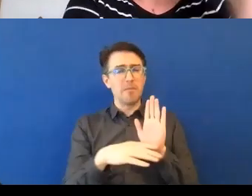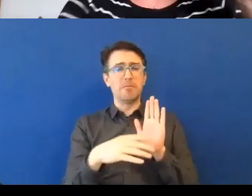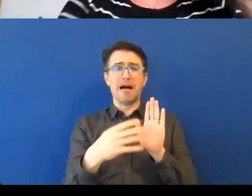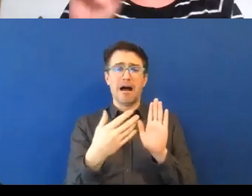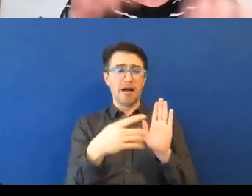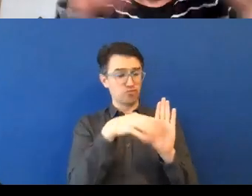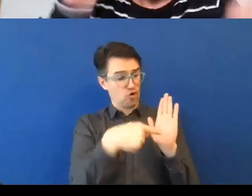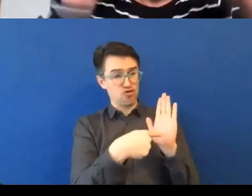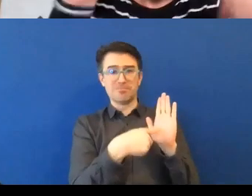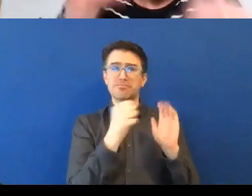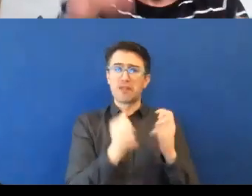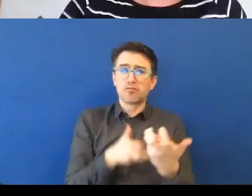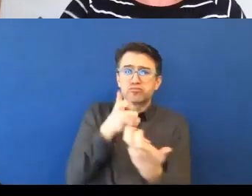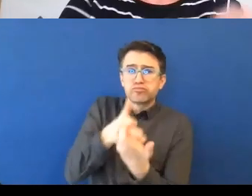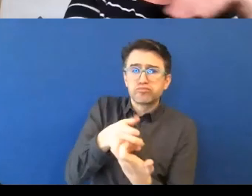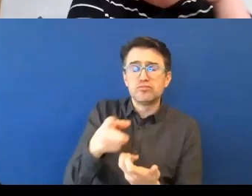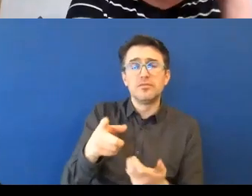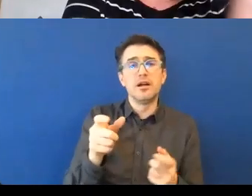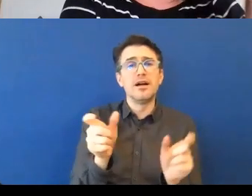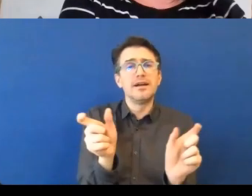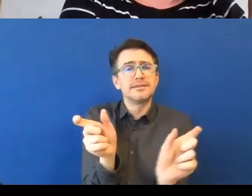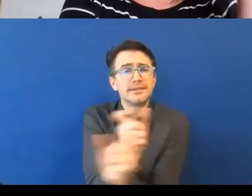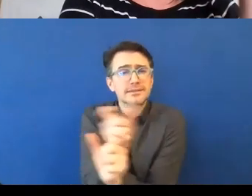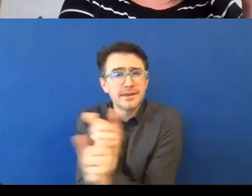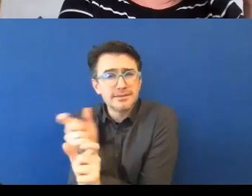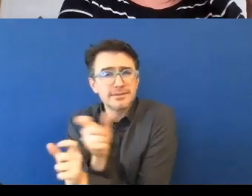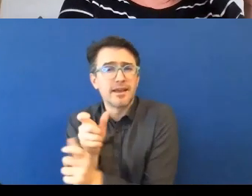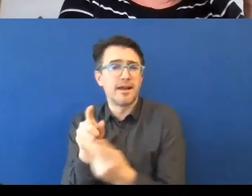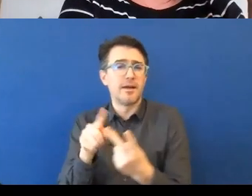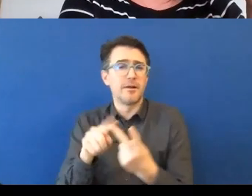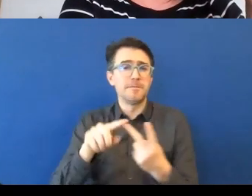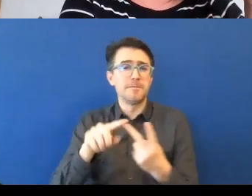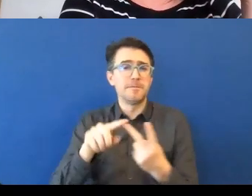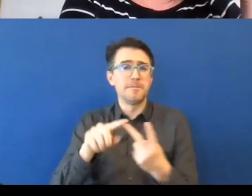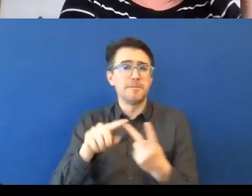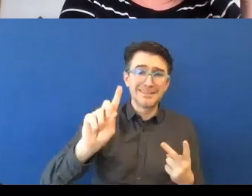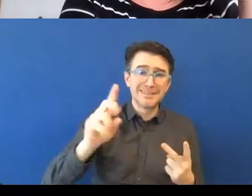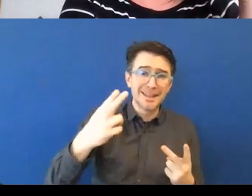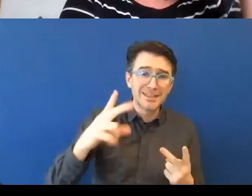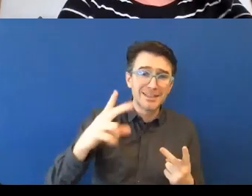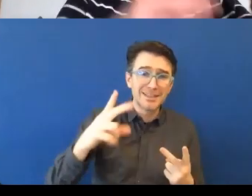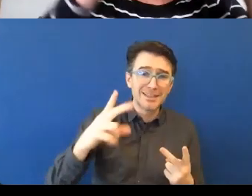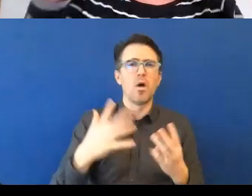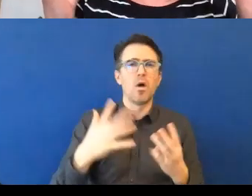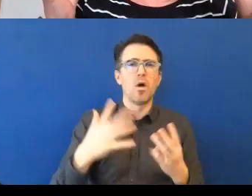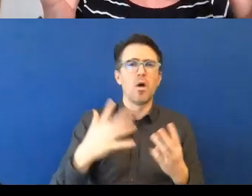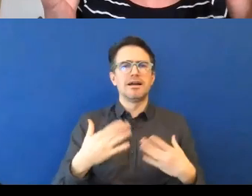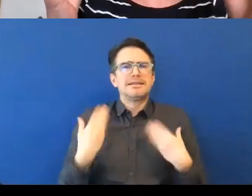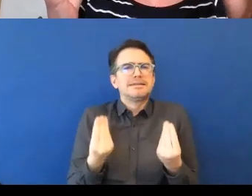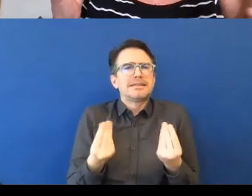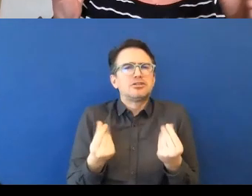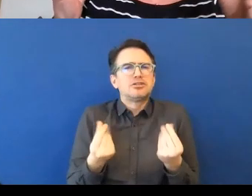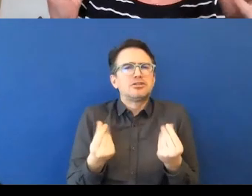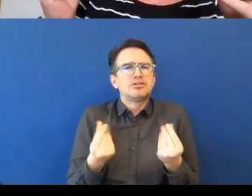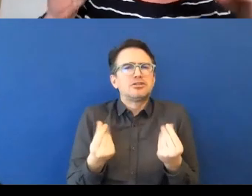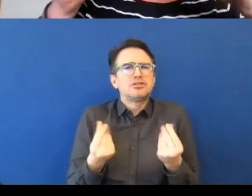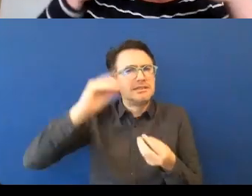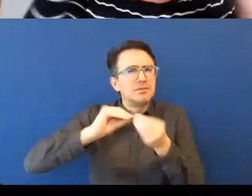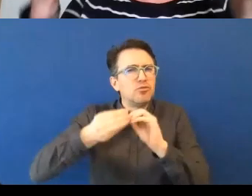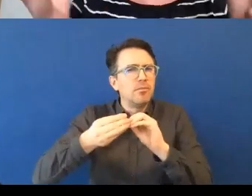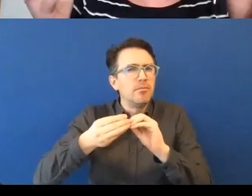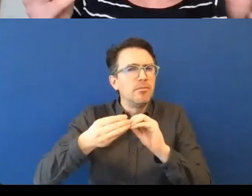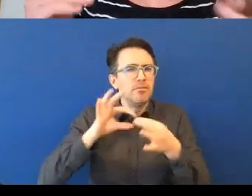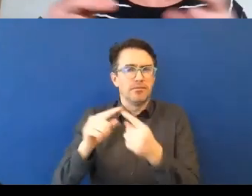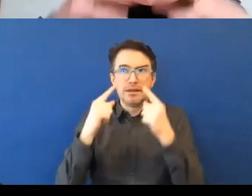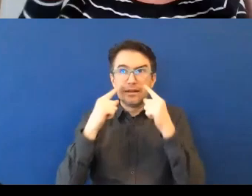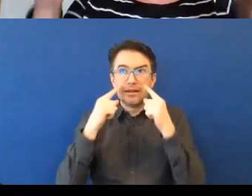been answering questions. But I had a question in the chat about you know, a disability entry program, which